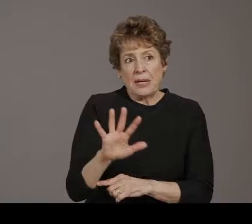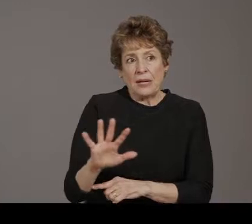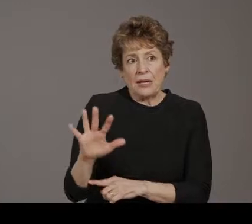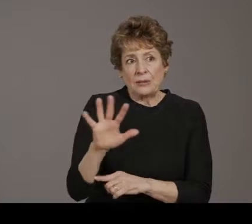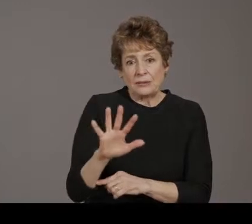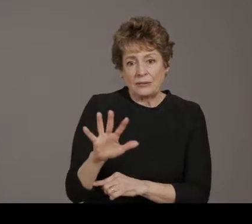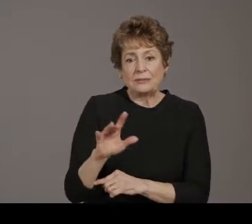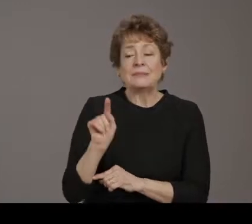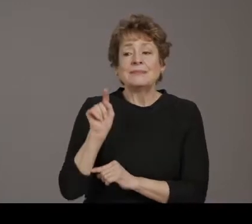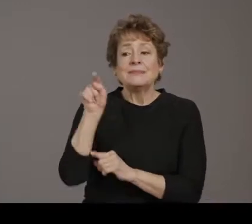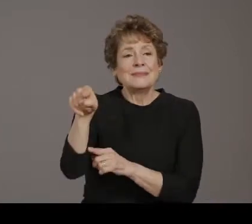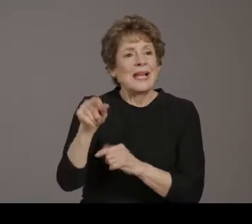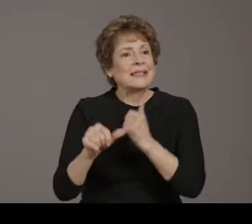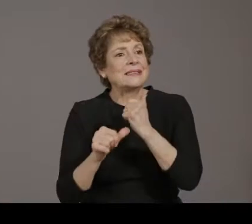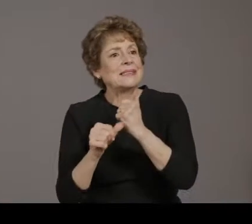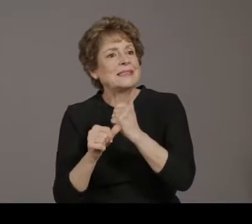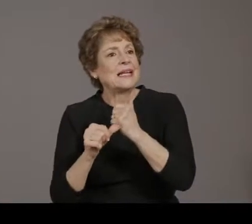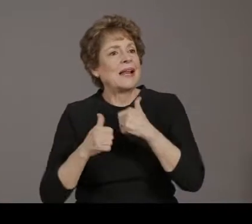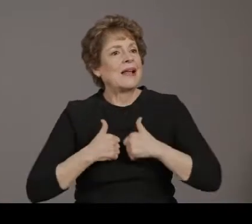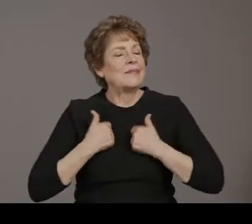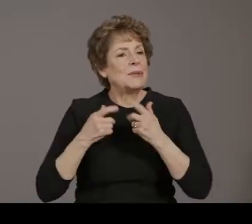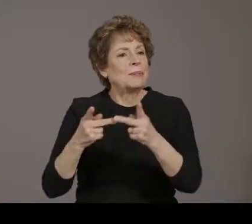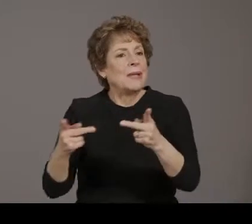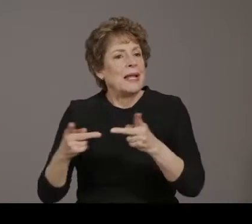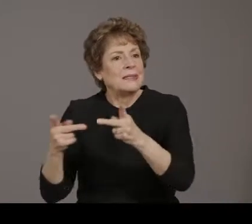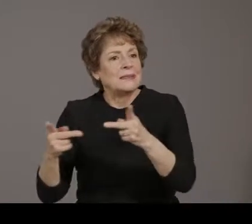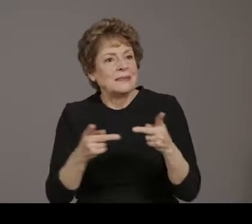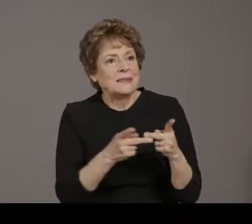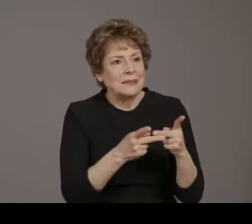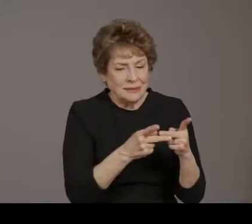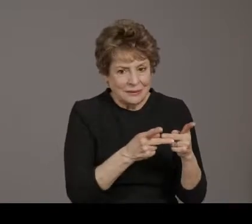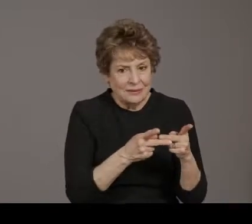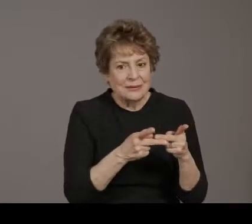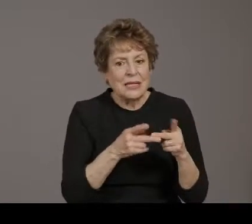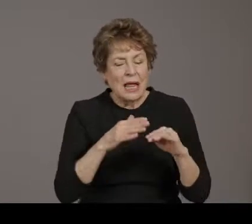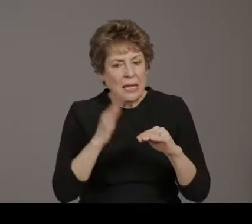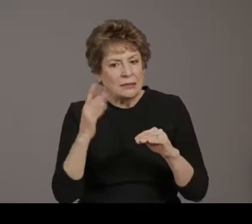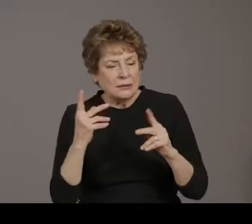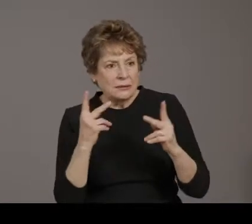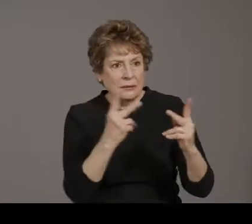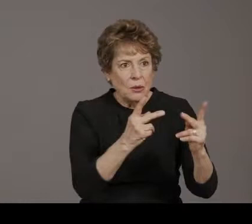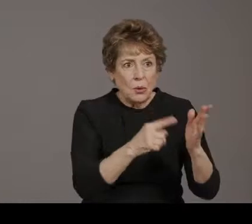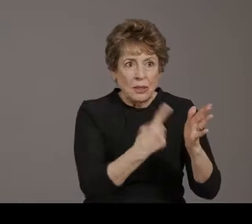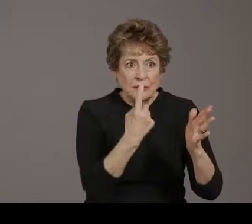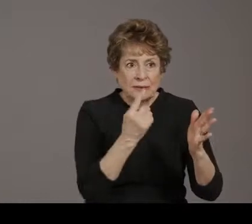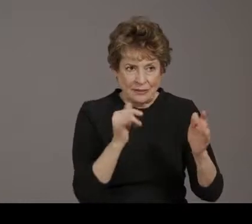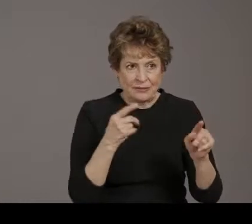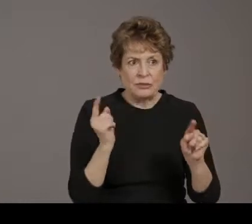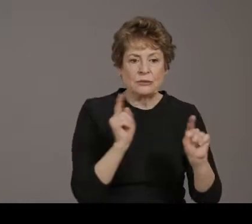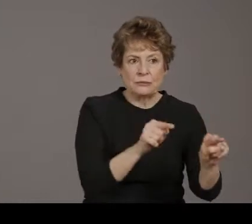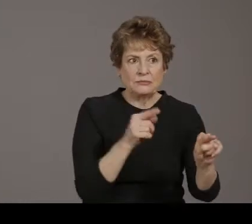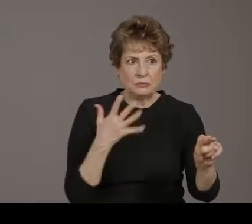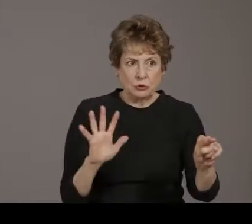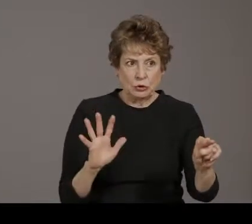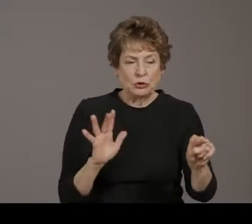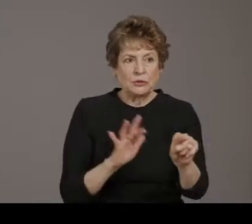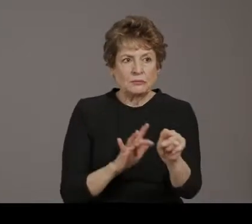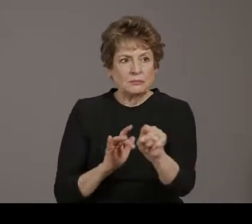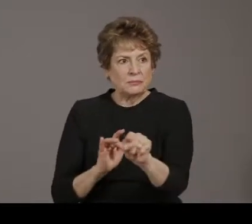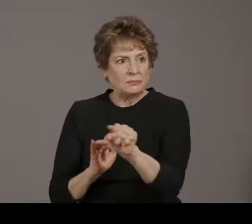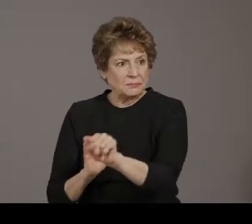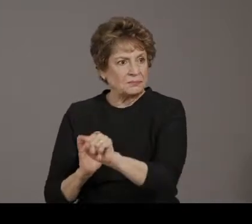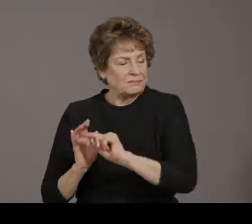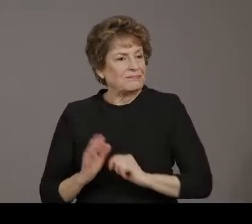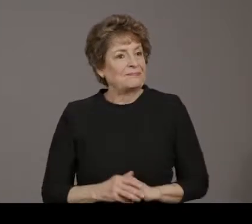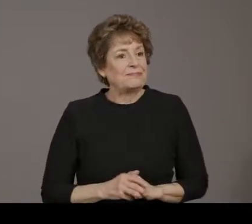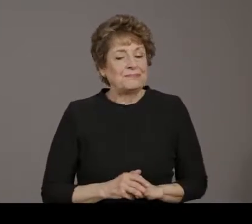visited at least once. We continue to add pharmacies to our CDC retail pharmacy partnership